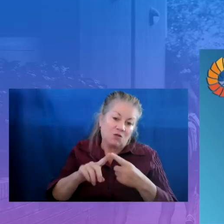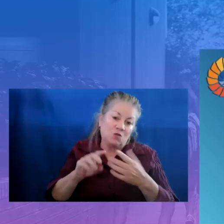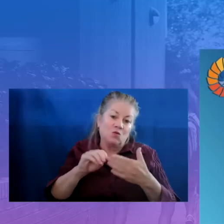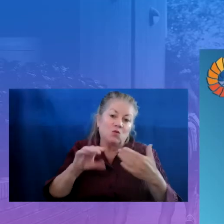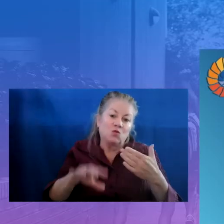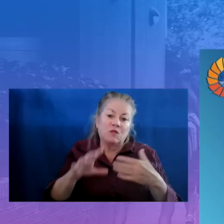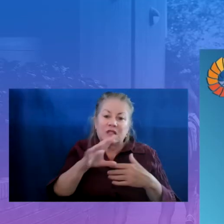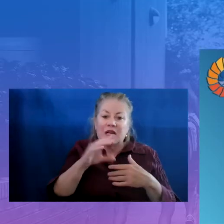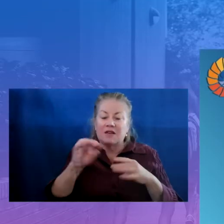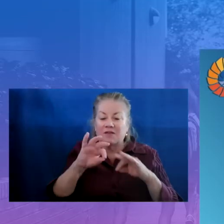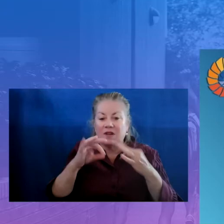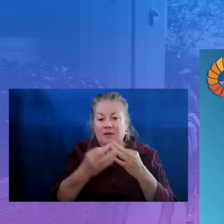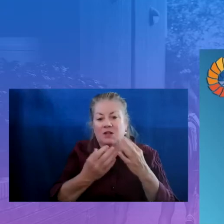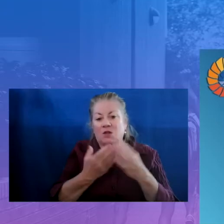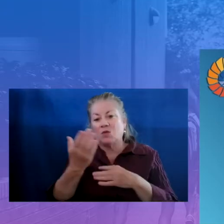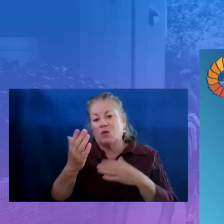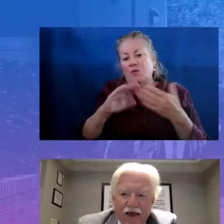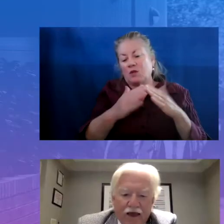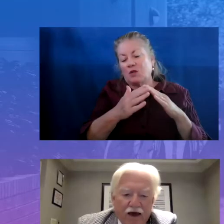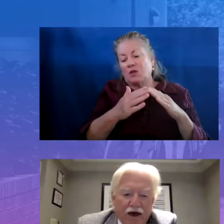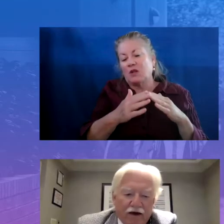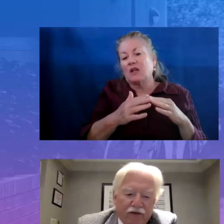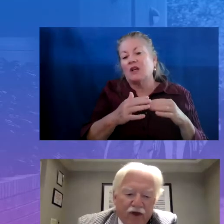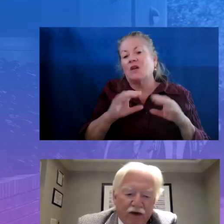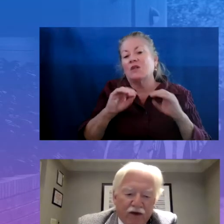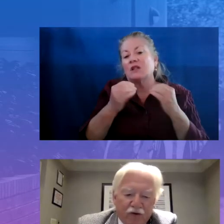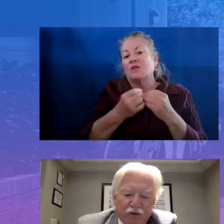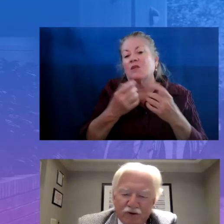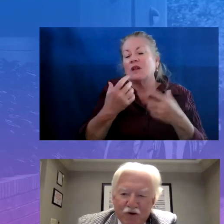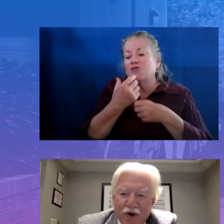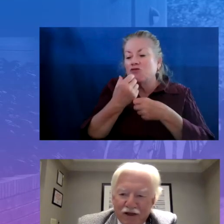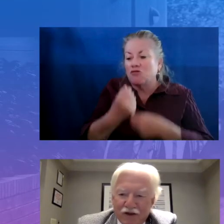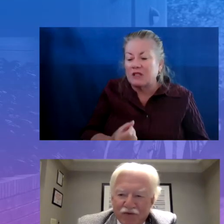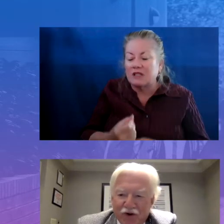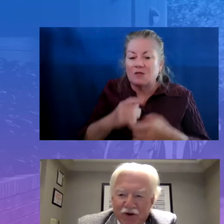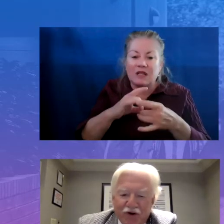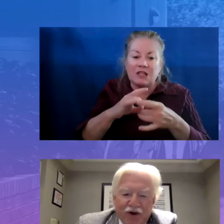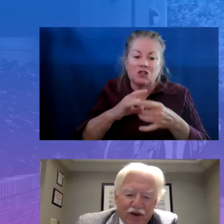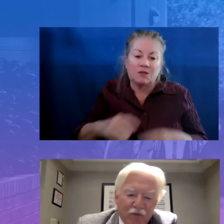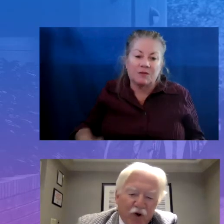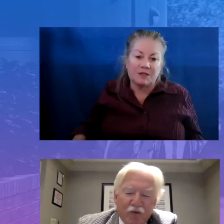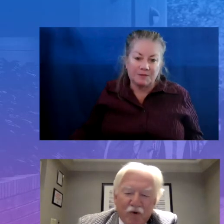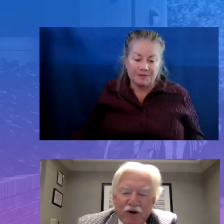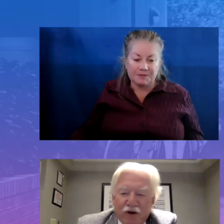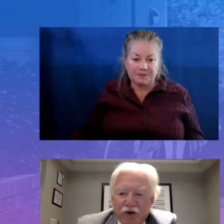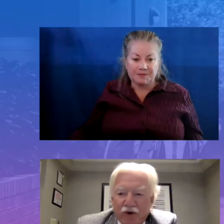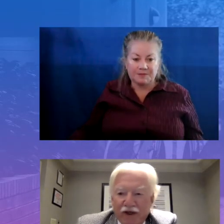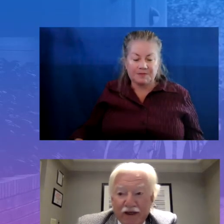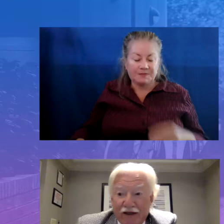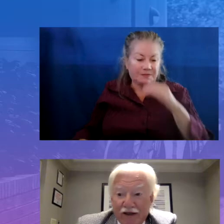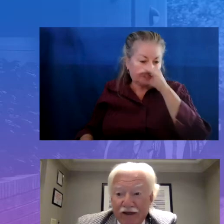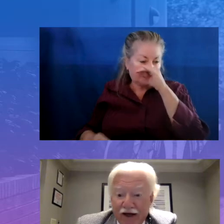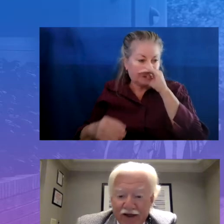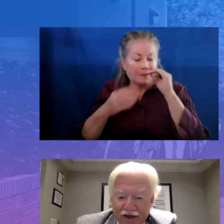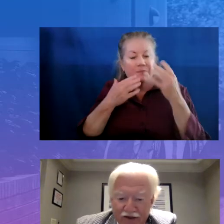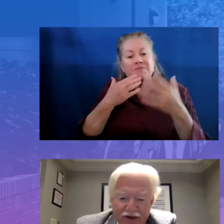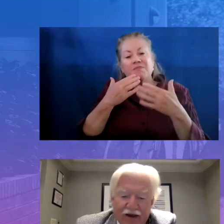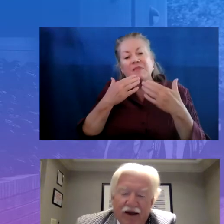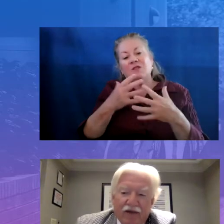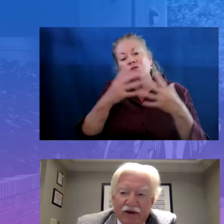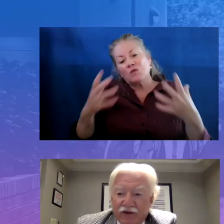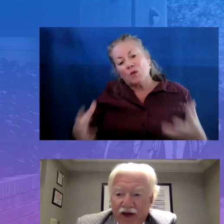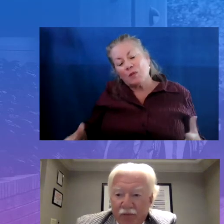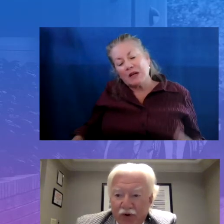where there are trusted relationships. Thank you so much for the important work you're doing in Connecticut